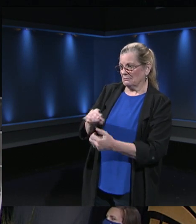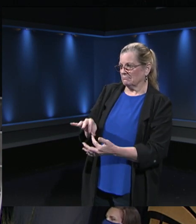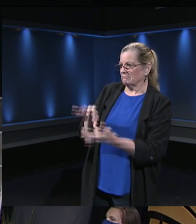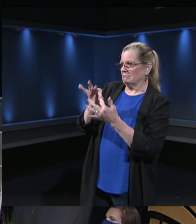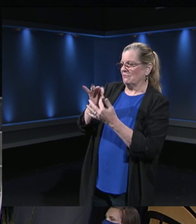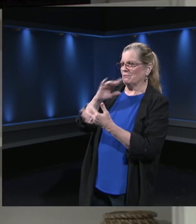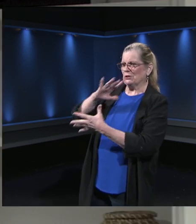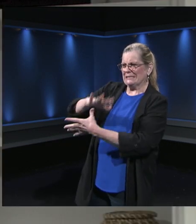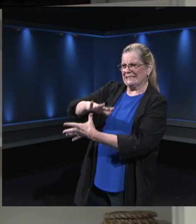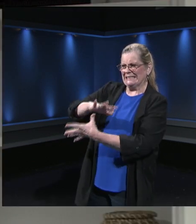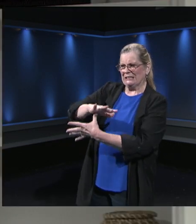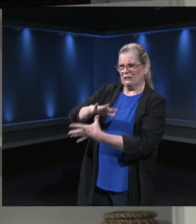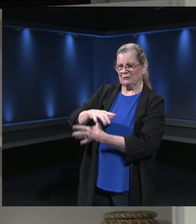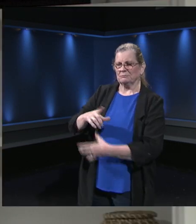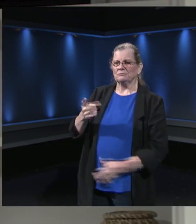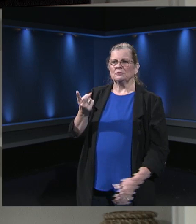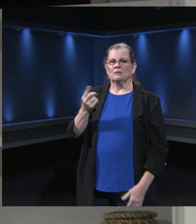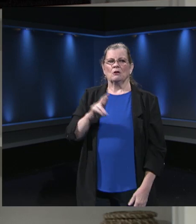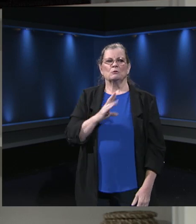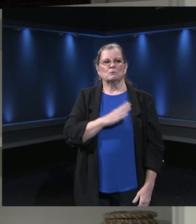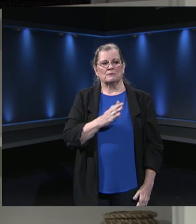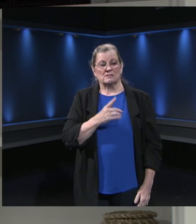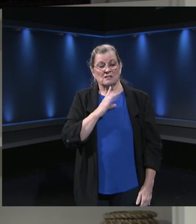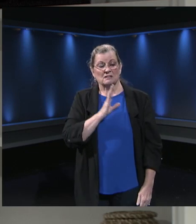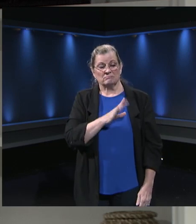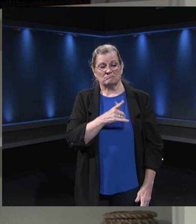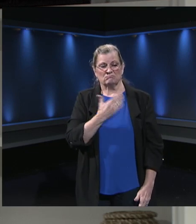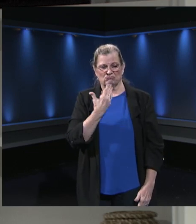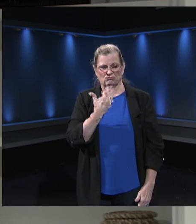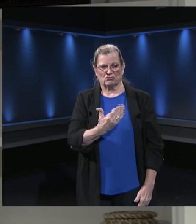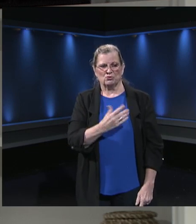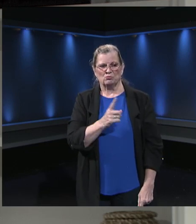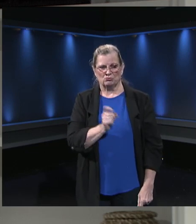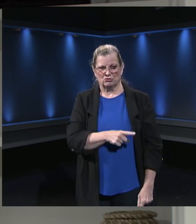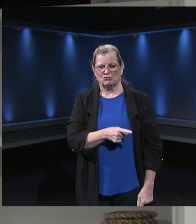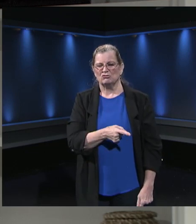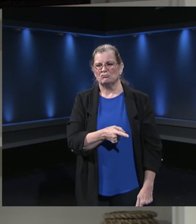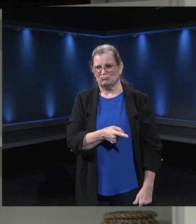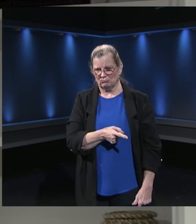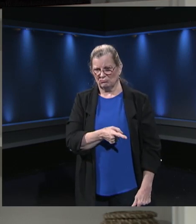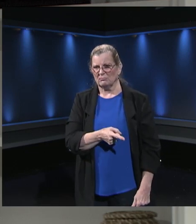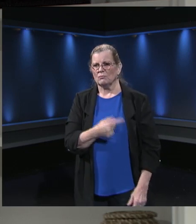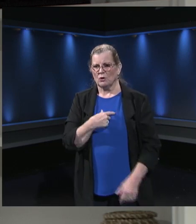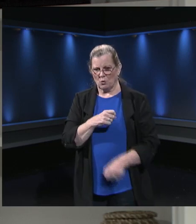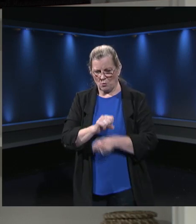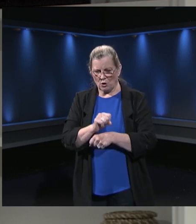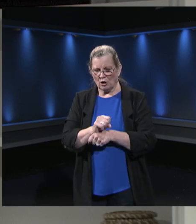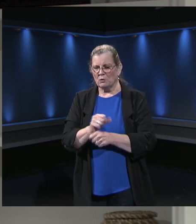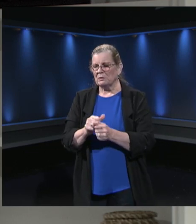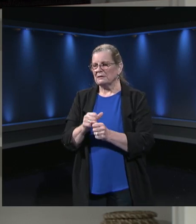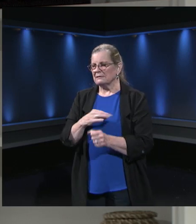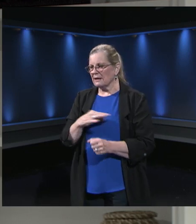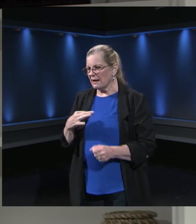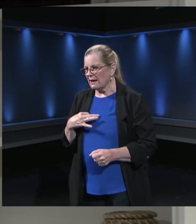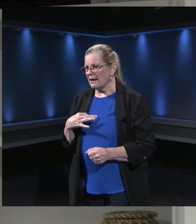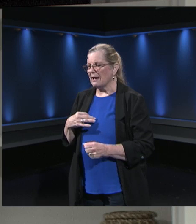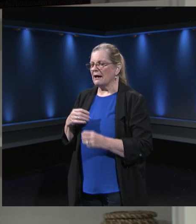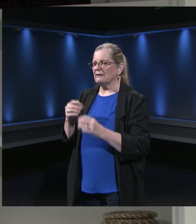That's a great question. One of the things I want you to know, I've been working closely and my staff has been working closely with Nathan